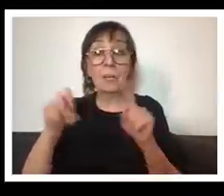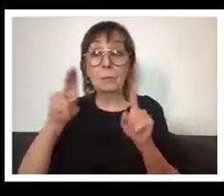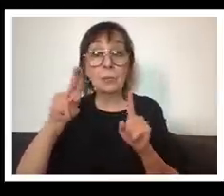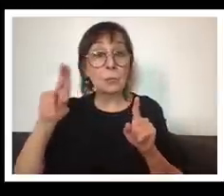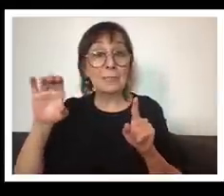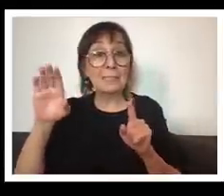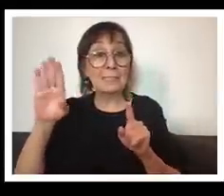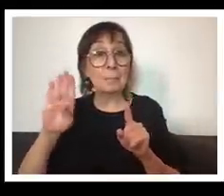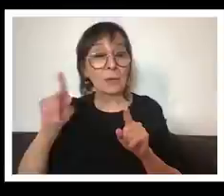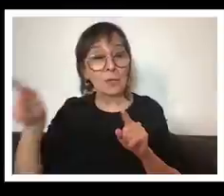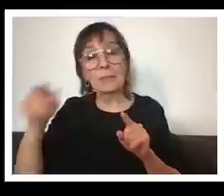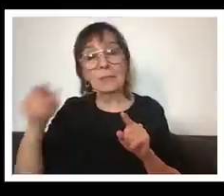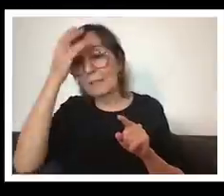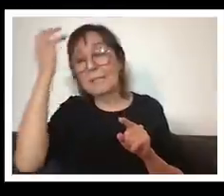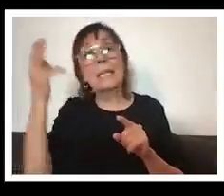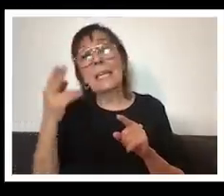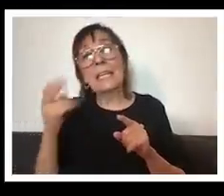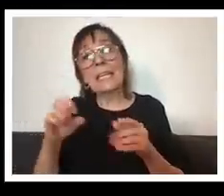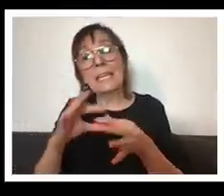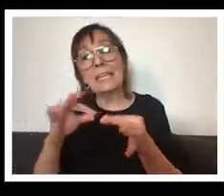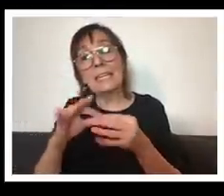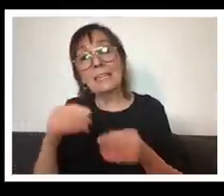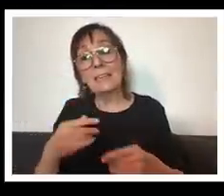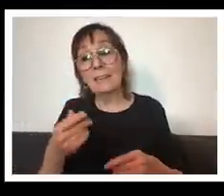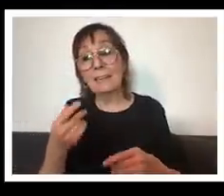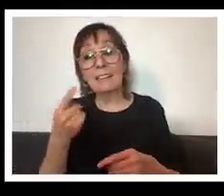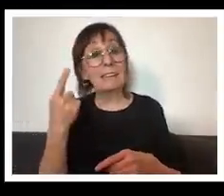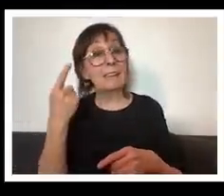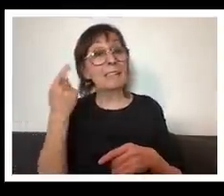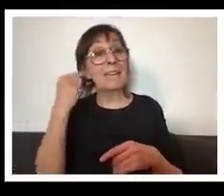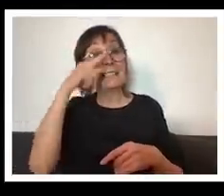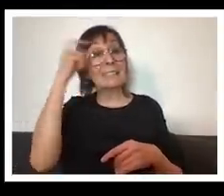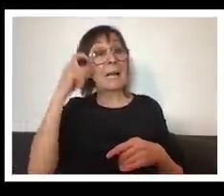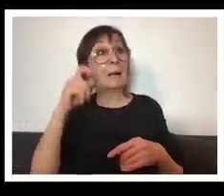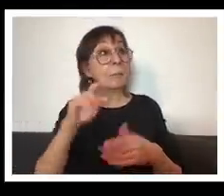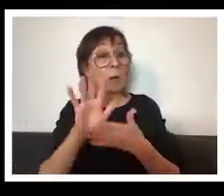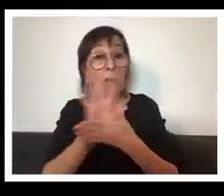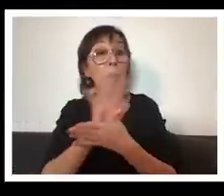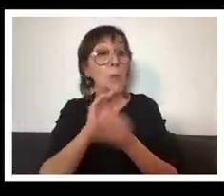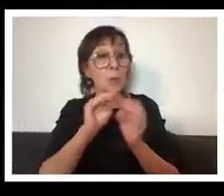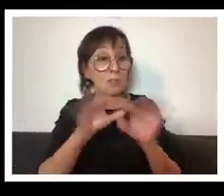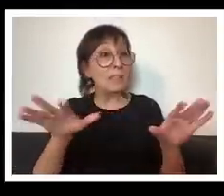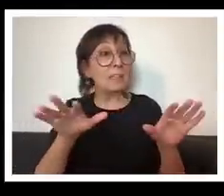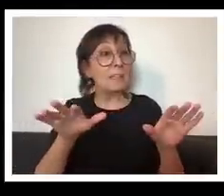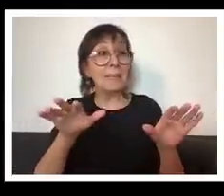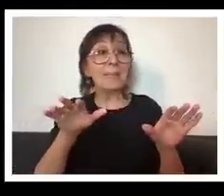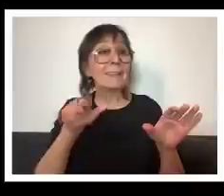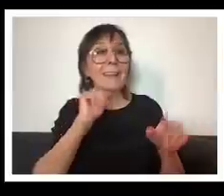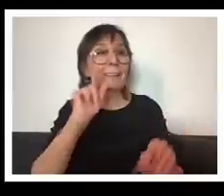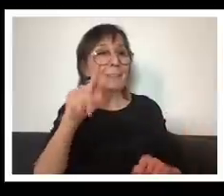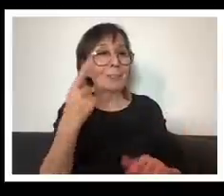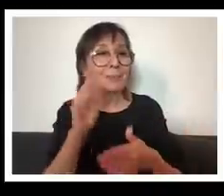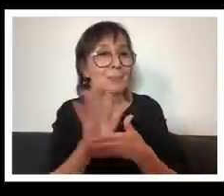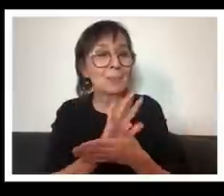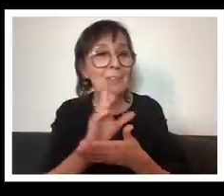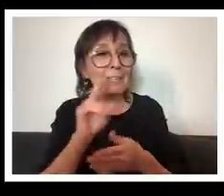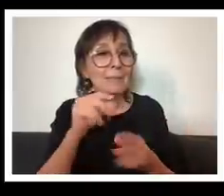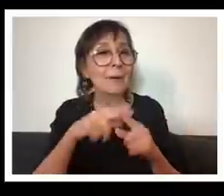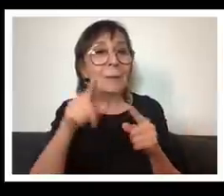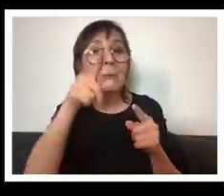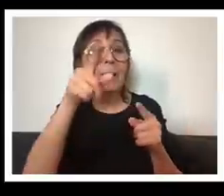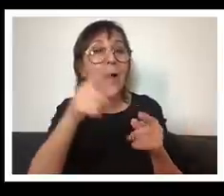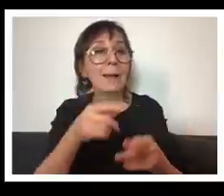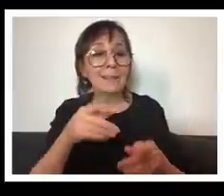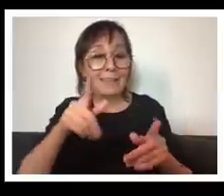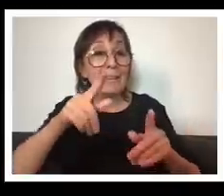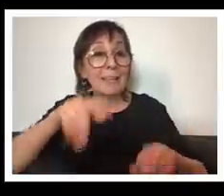you know i felt last summer like not only did a movie come out but um but a kind of next generation um social